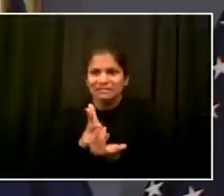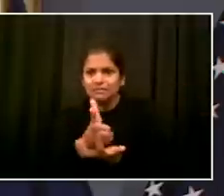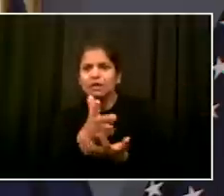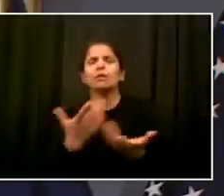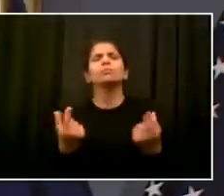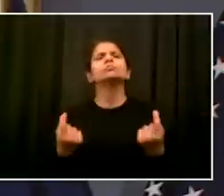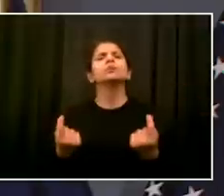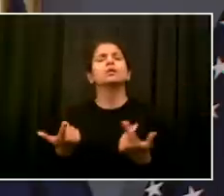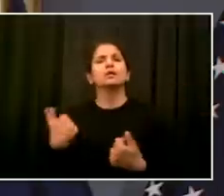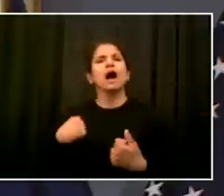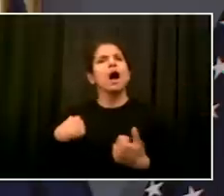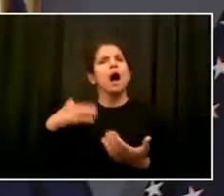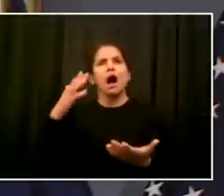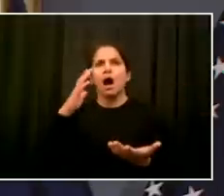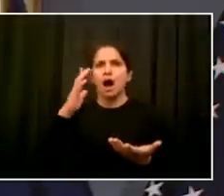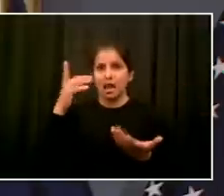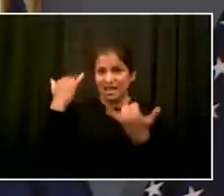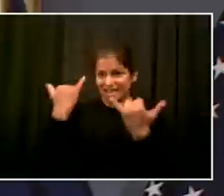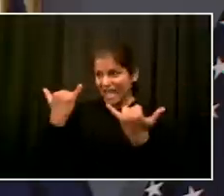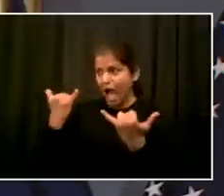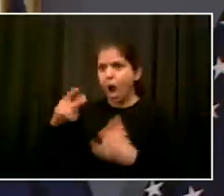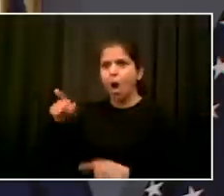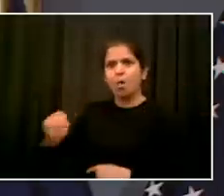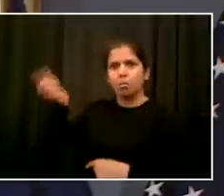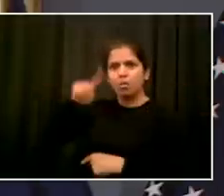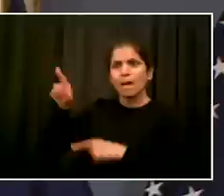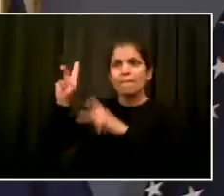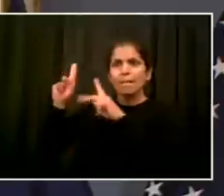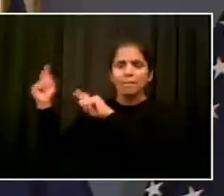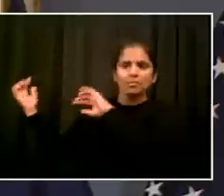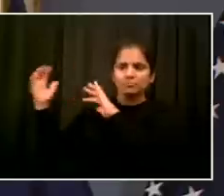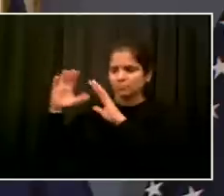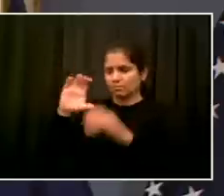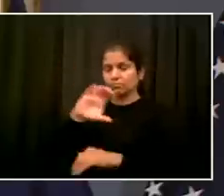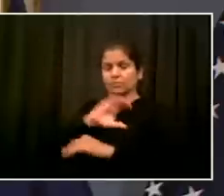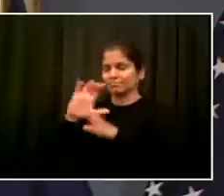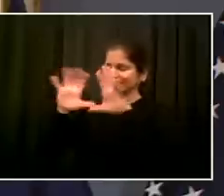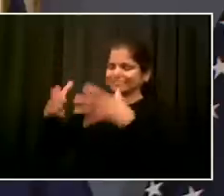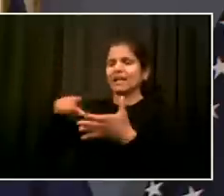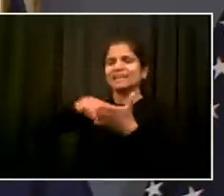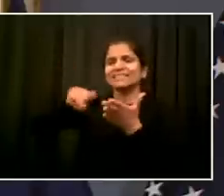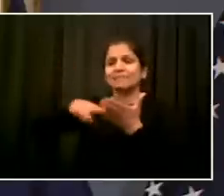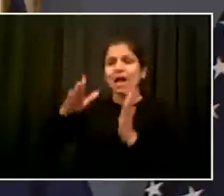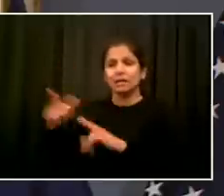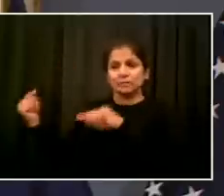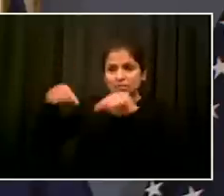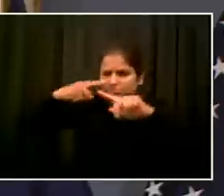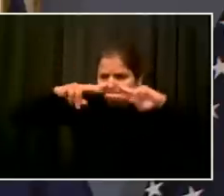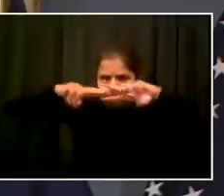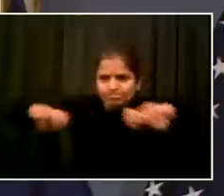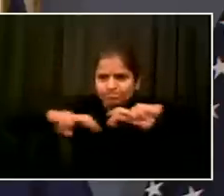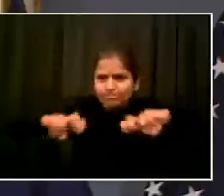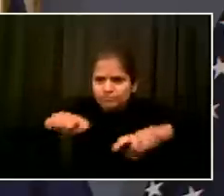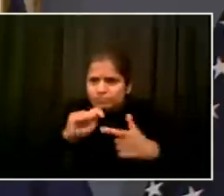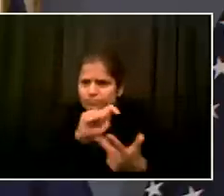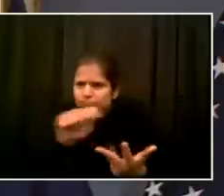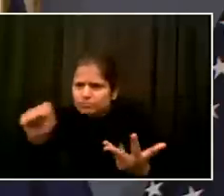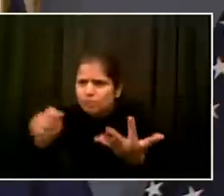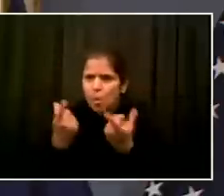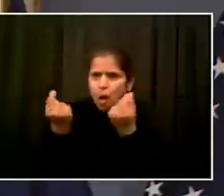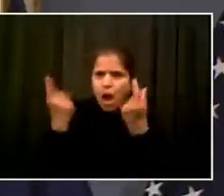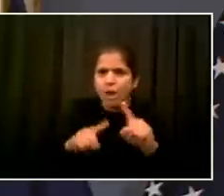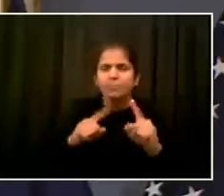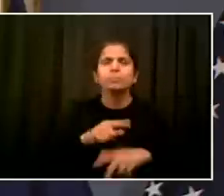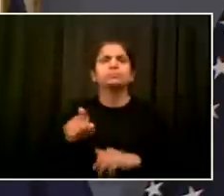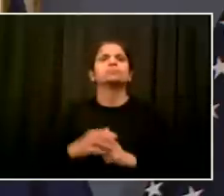individual pepper sprayed by a police officer. That sounds very troubling. That will be investigated as well. Sometimes, and the commissioner can speak to